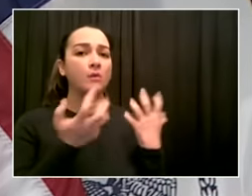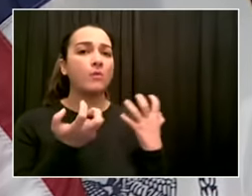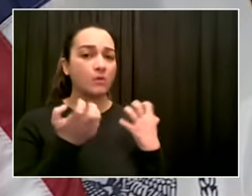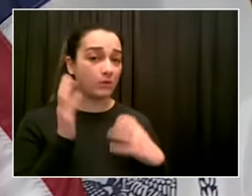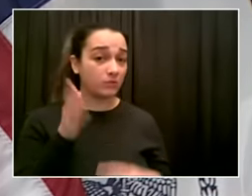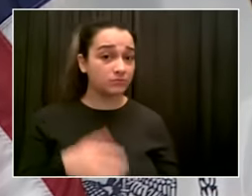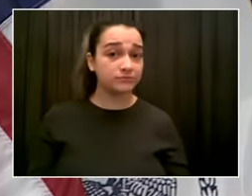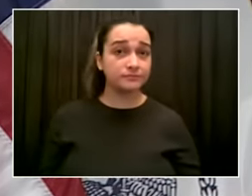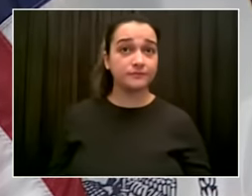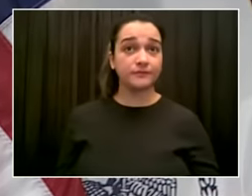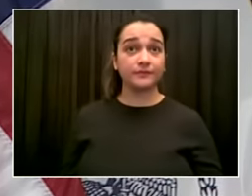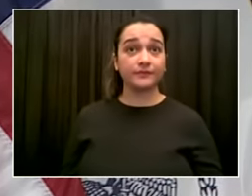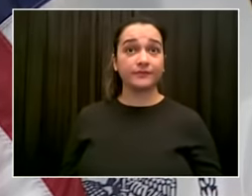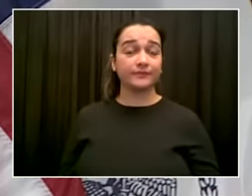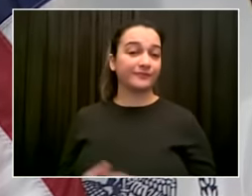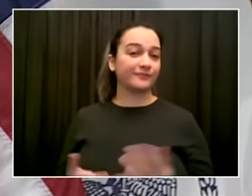Juan Manuel.